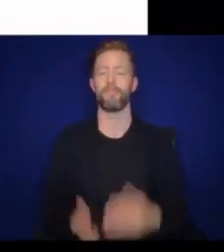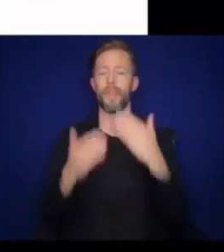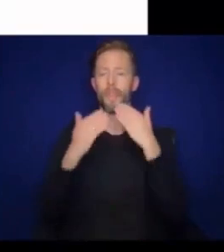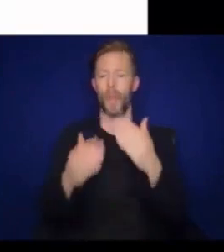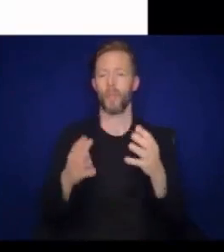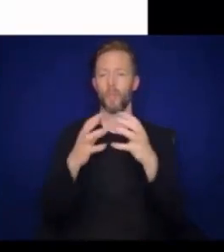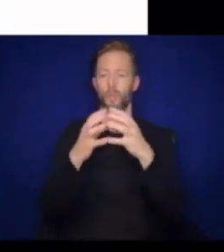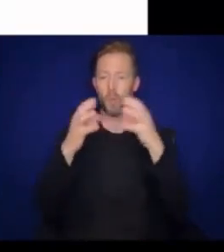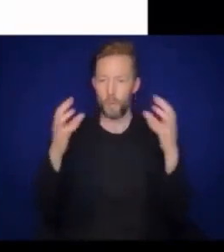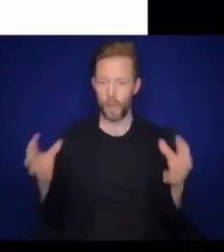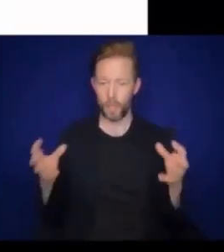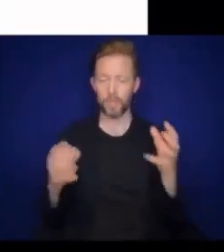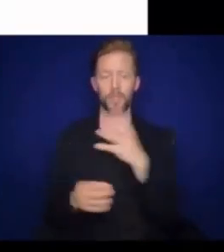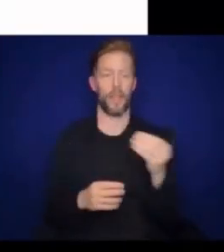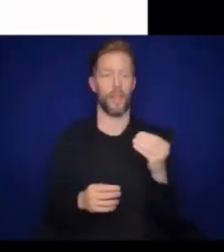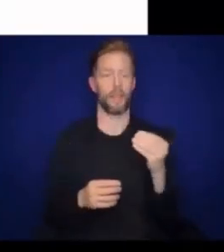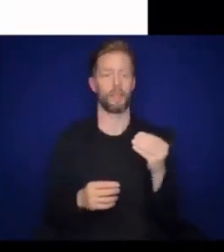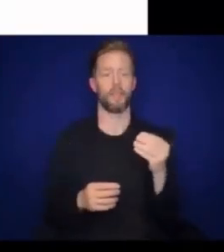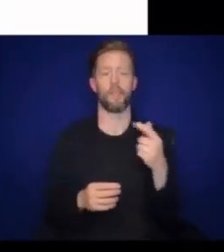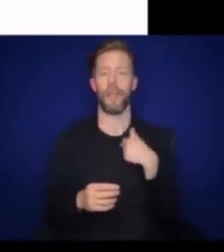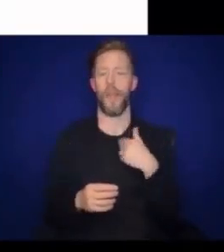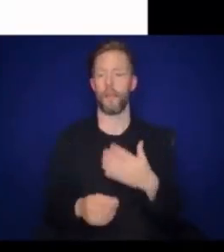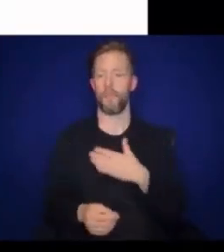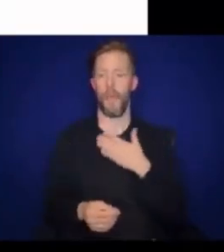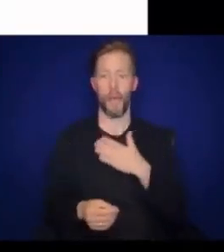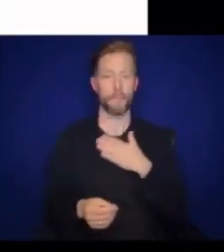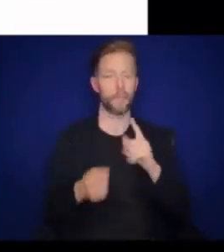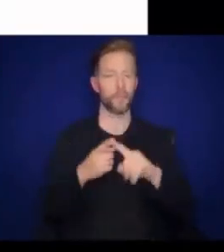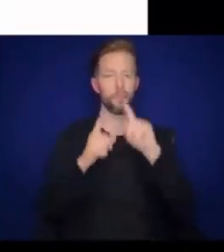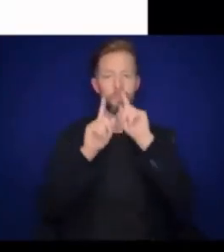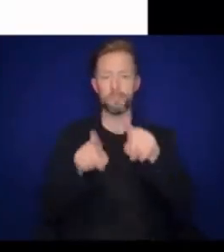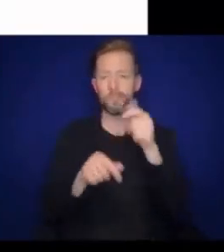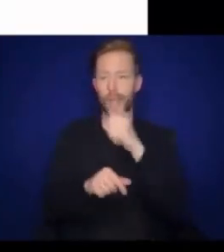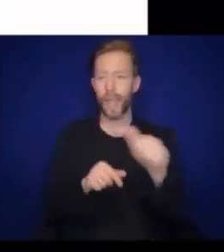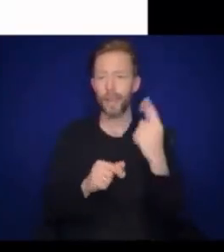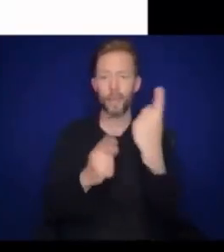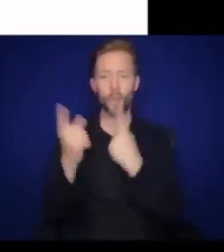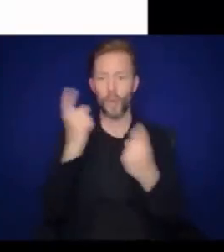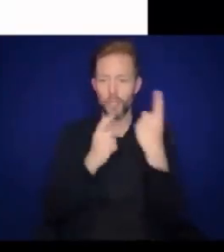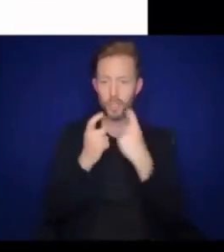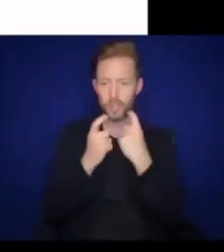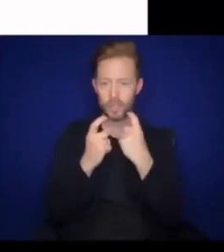Thank you so much. And I am happy to answer any questions.